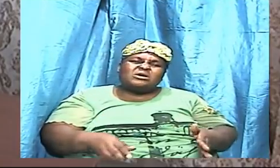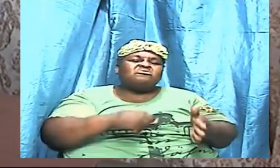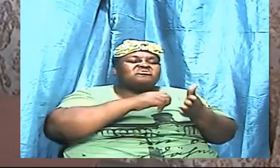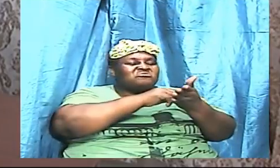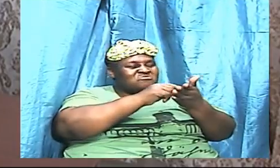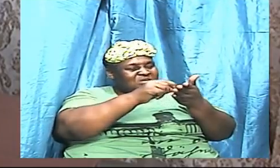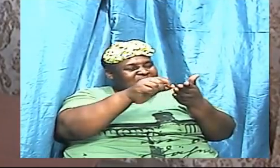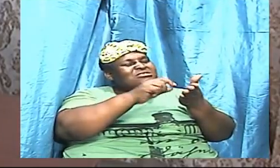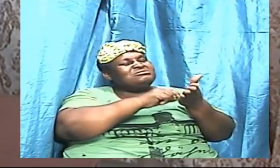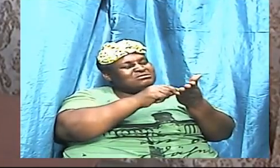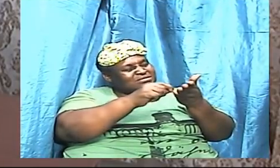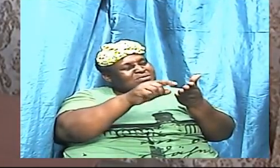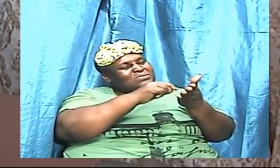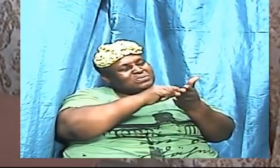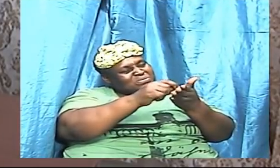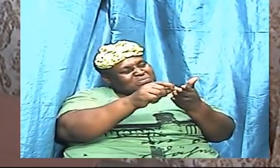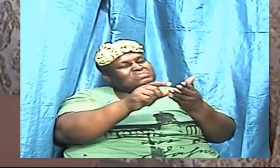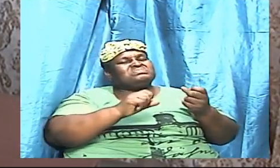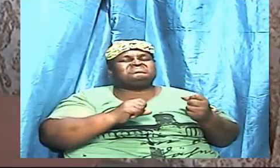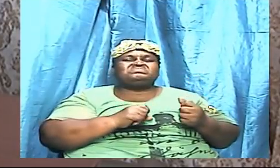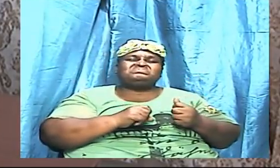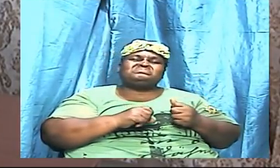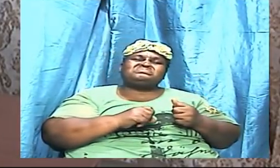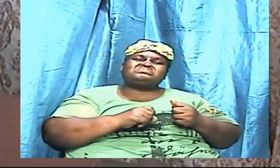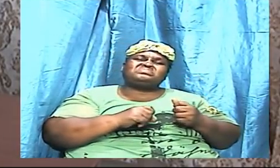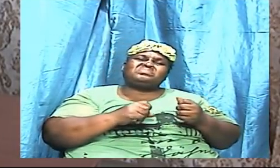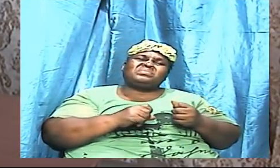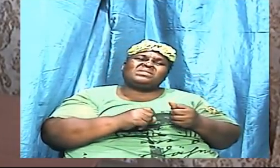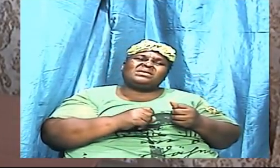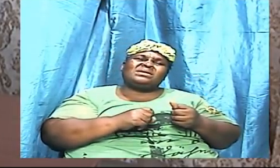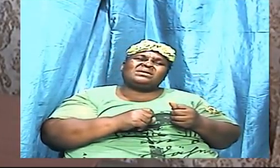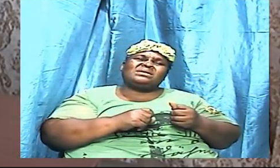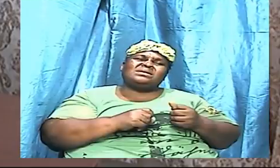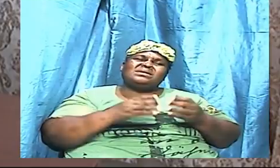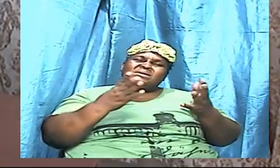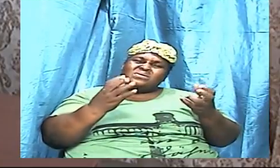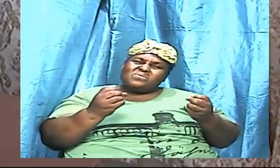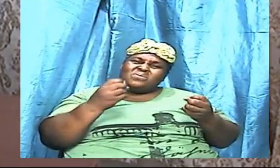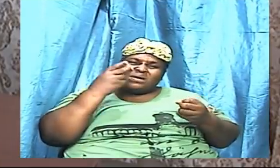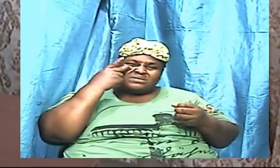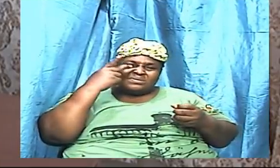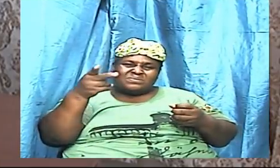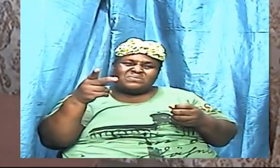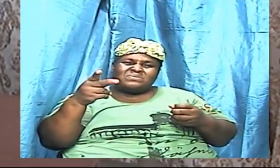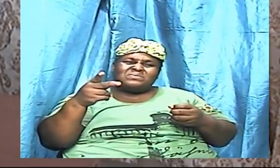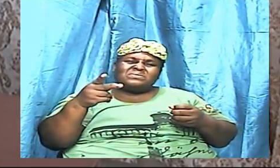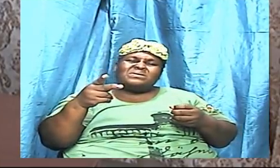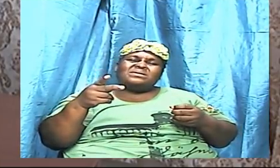fact I'm going to do it and share it when we get here again I want us to look at a corresponding scripture